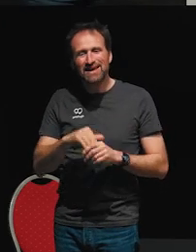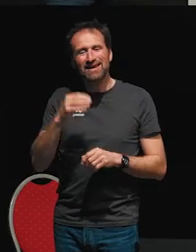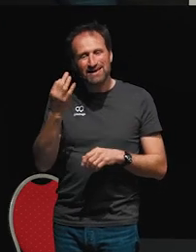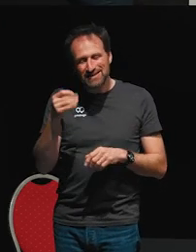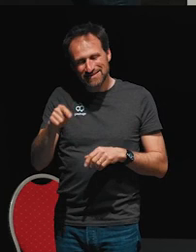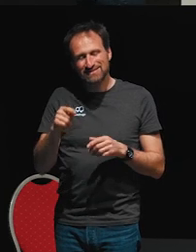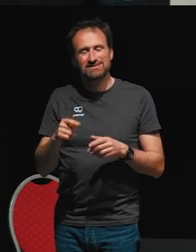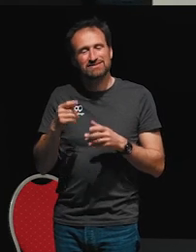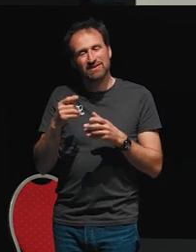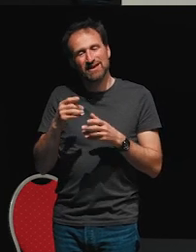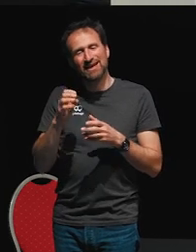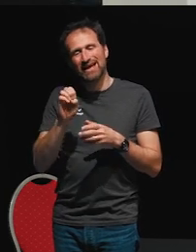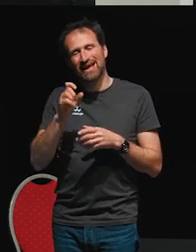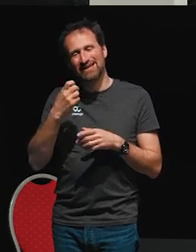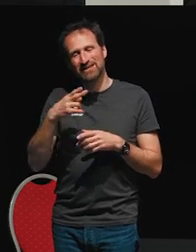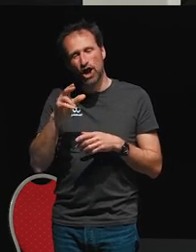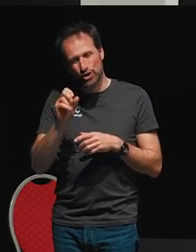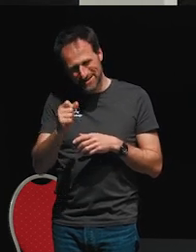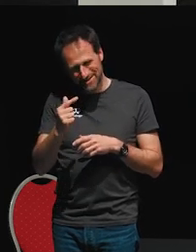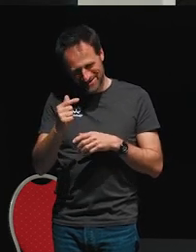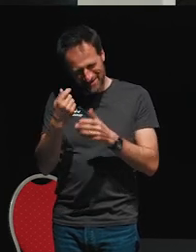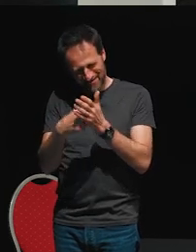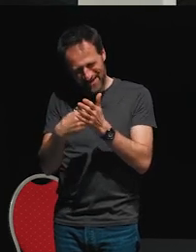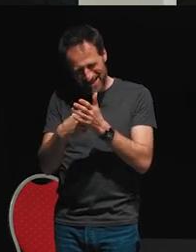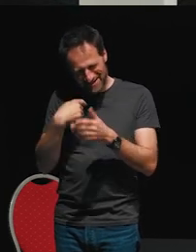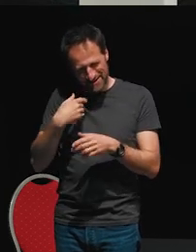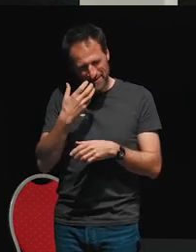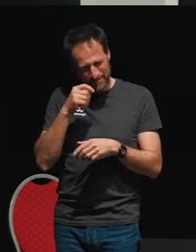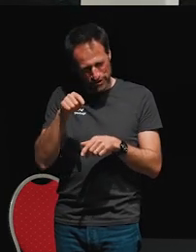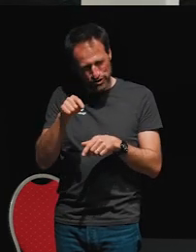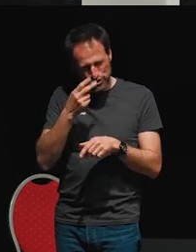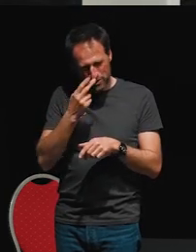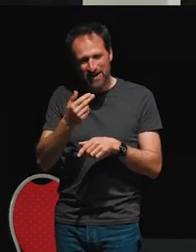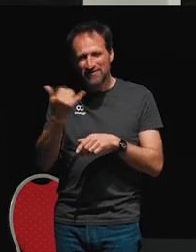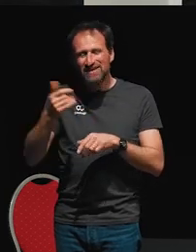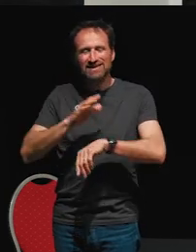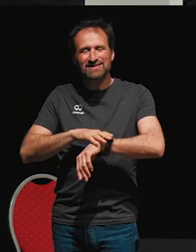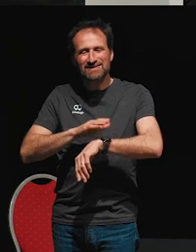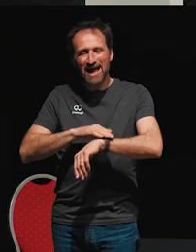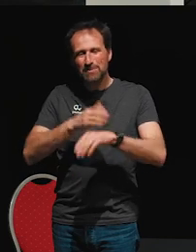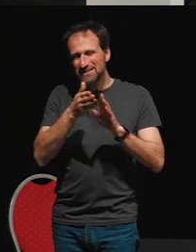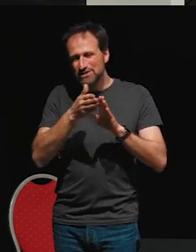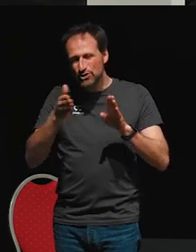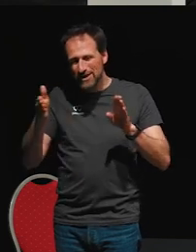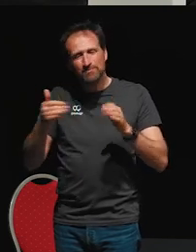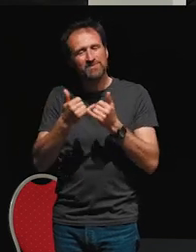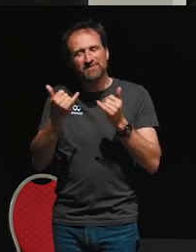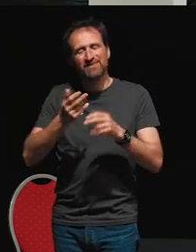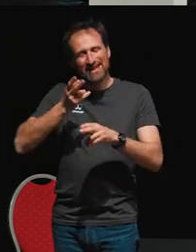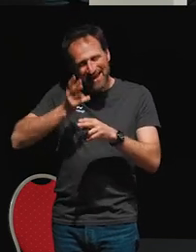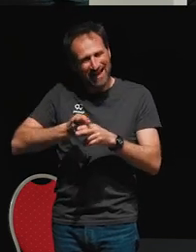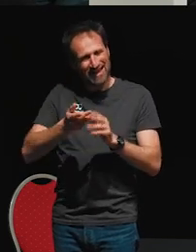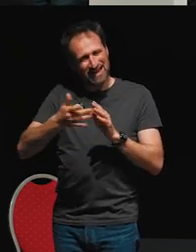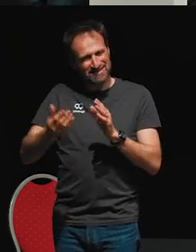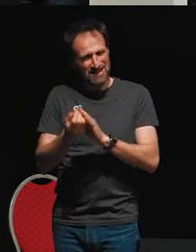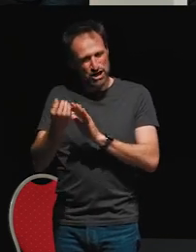map here is creating the type of behaviour we want. And let's move on with our timer stream and see how we create the rest of it. So now I